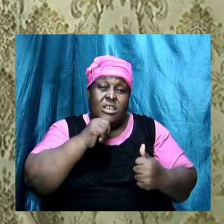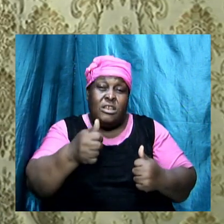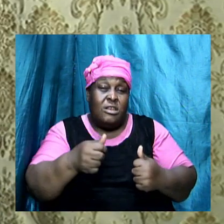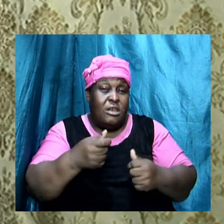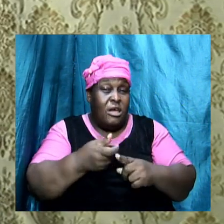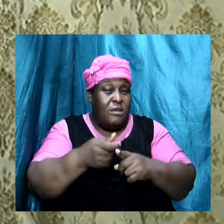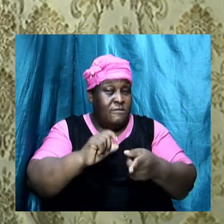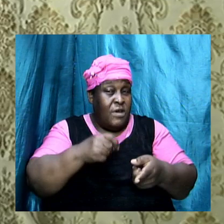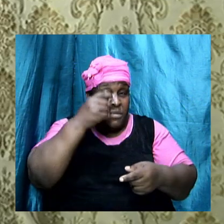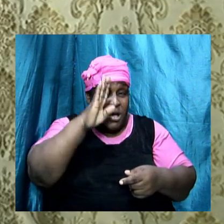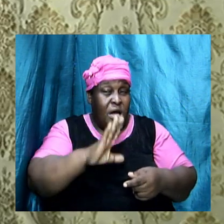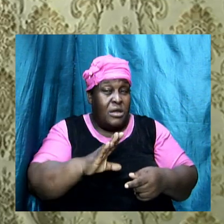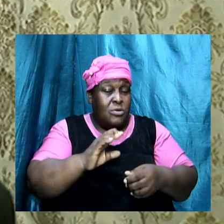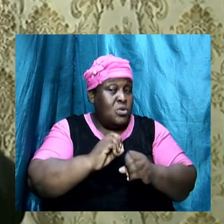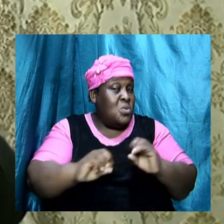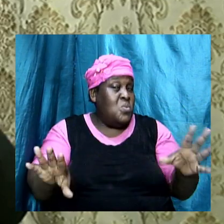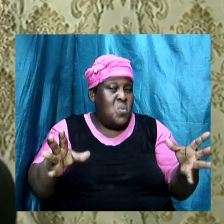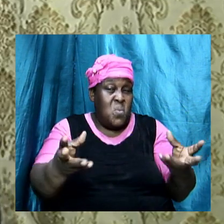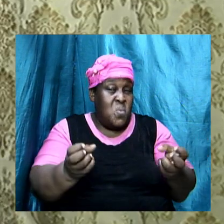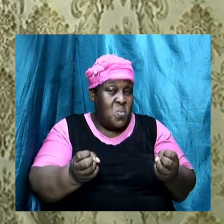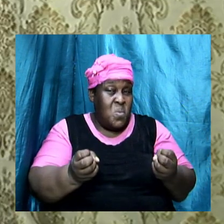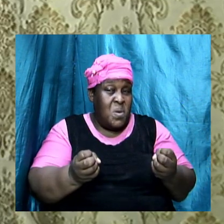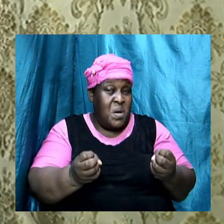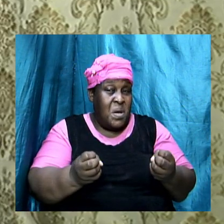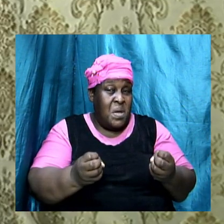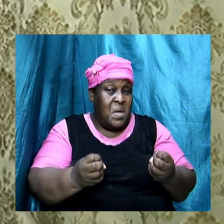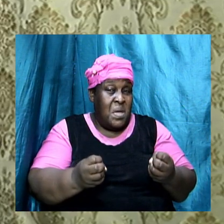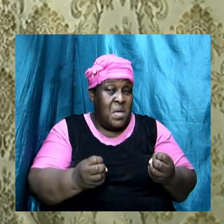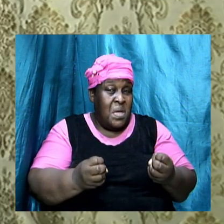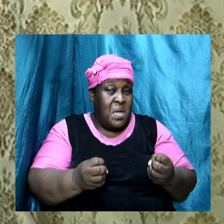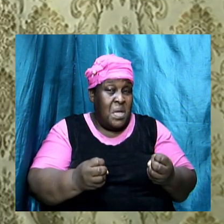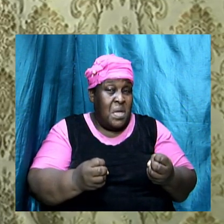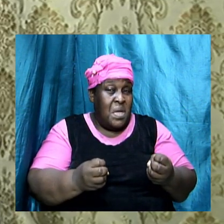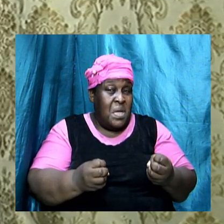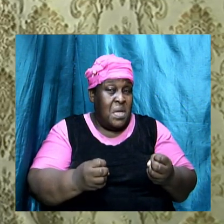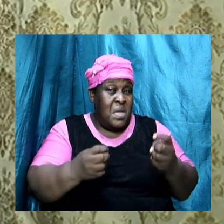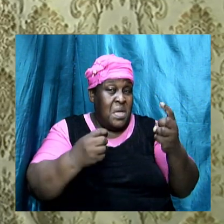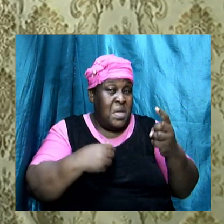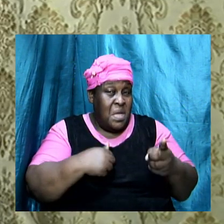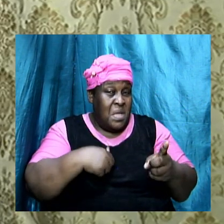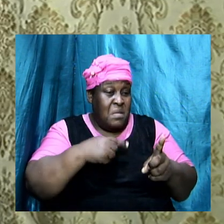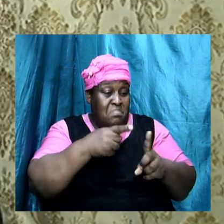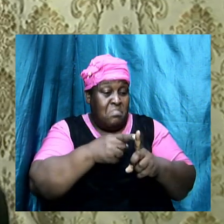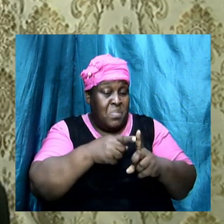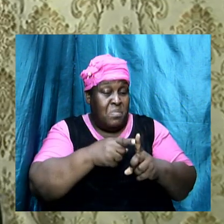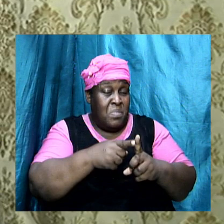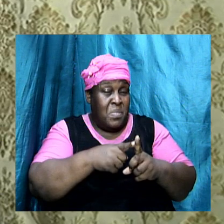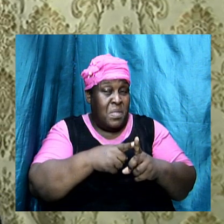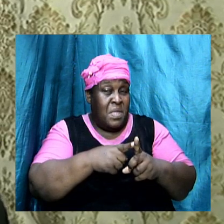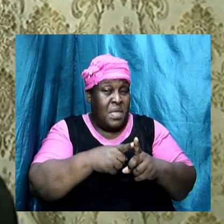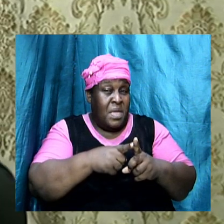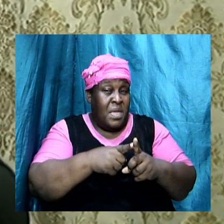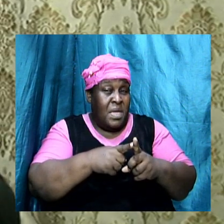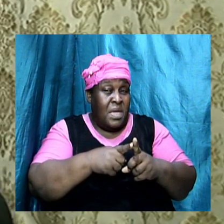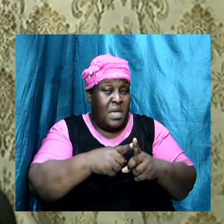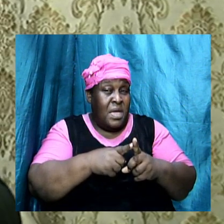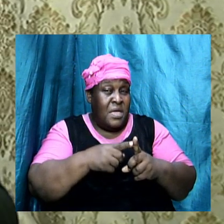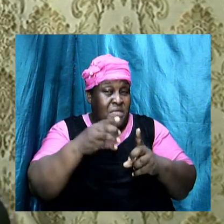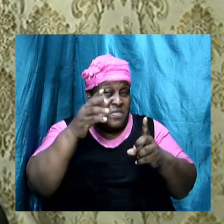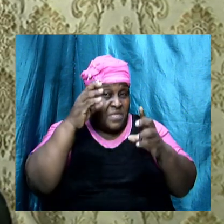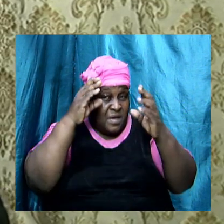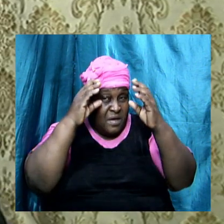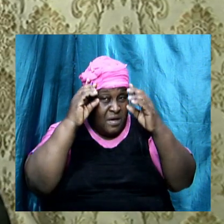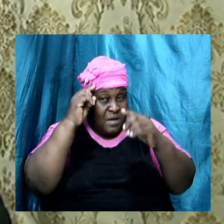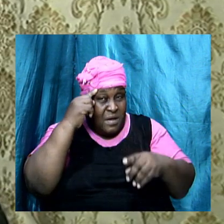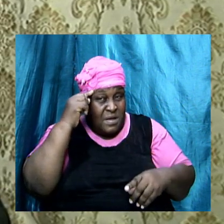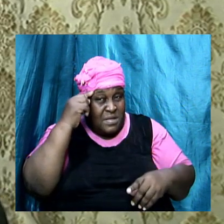man tell Balaam, the prophet, look here, I thought to promote you, but God is holding you. Look here, saints. If God is